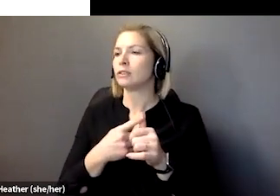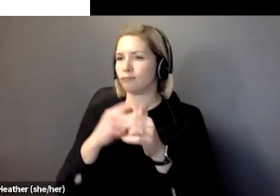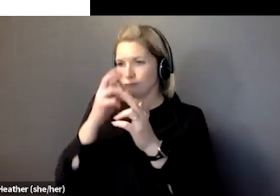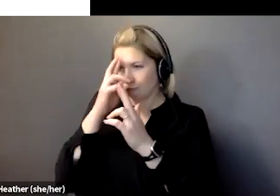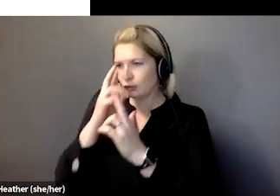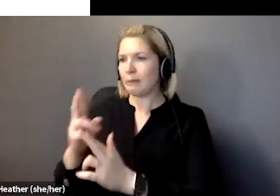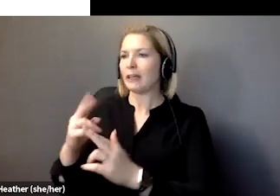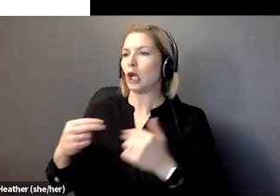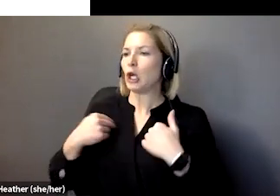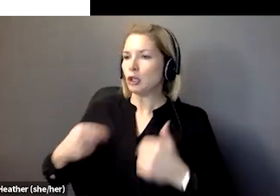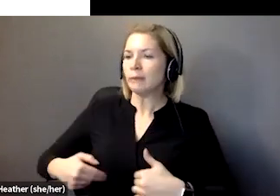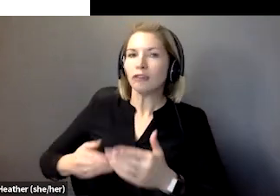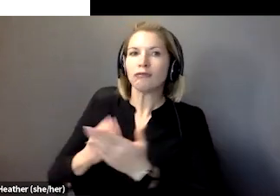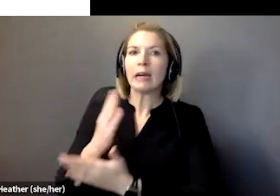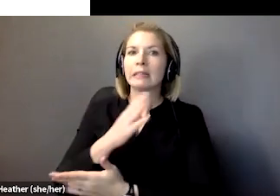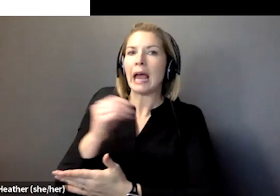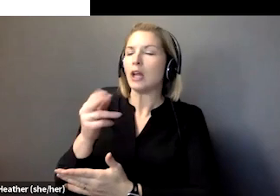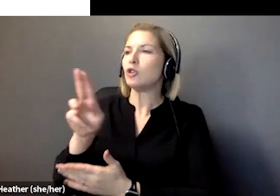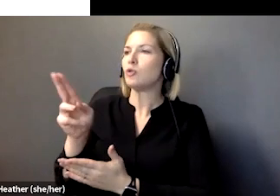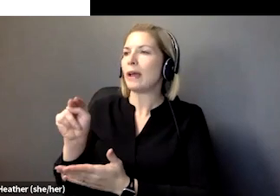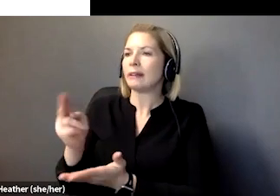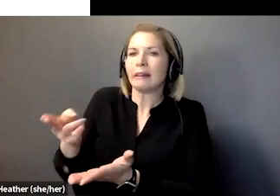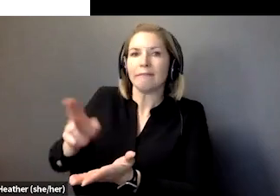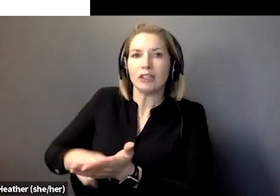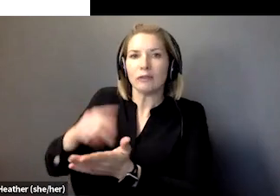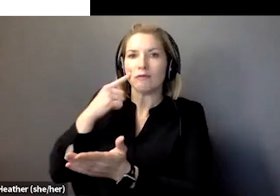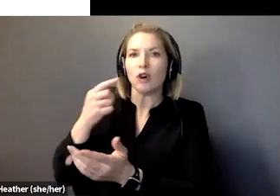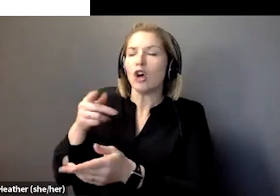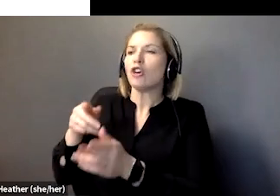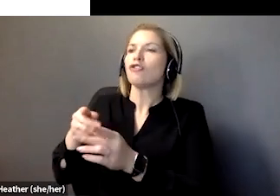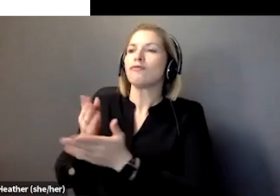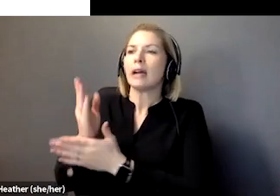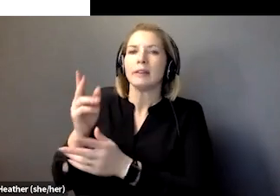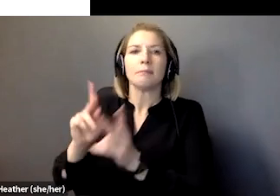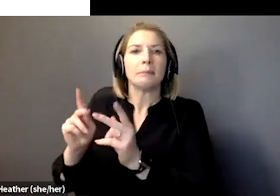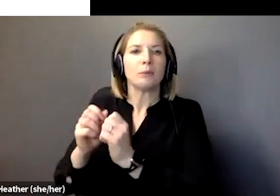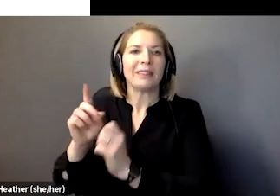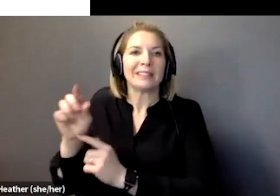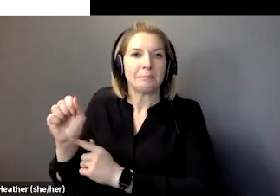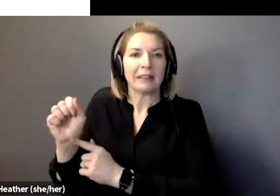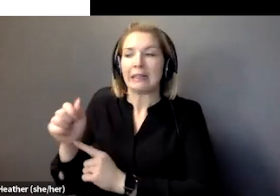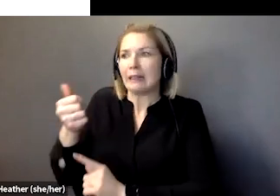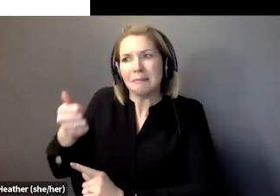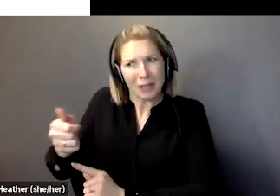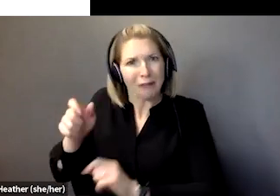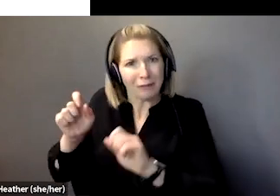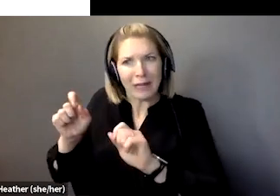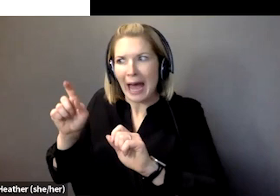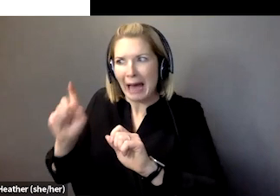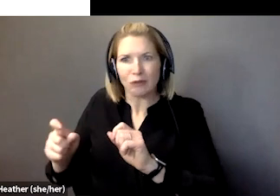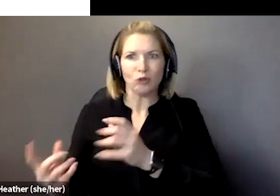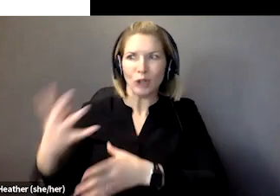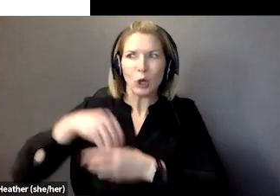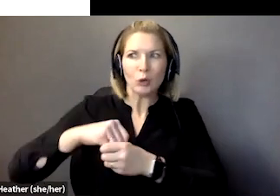UN Convention of Rights of Persons with Disability to participate in society. It's